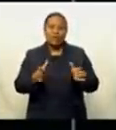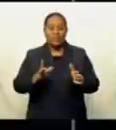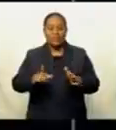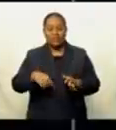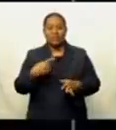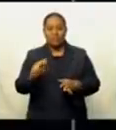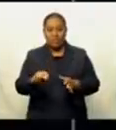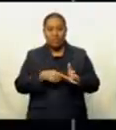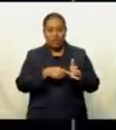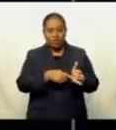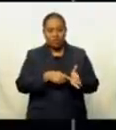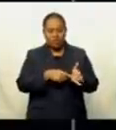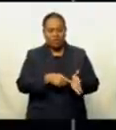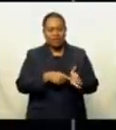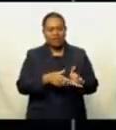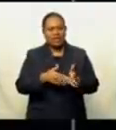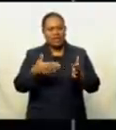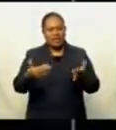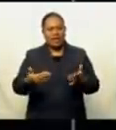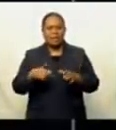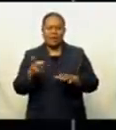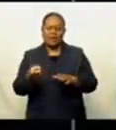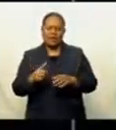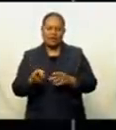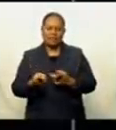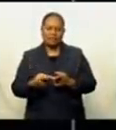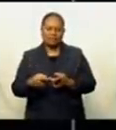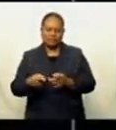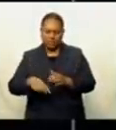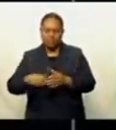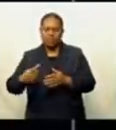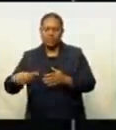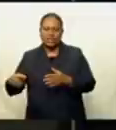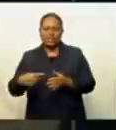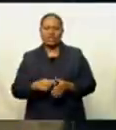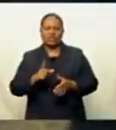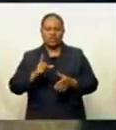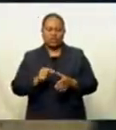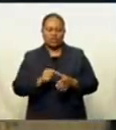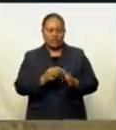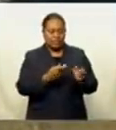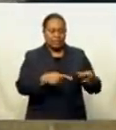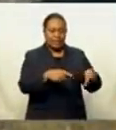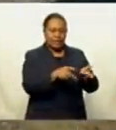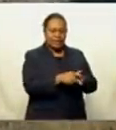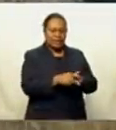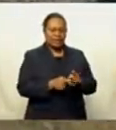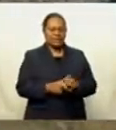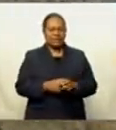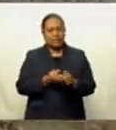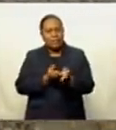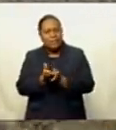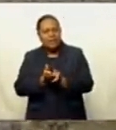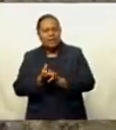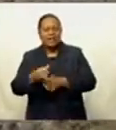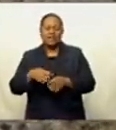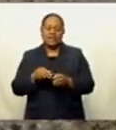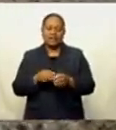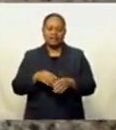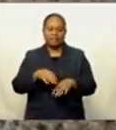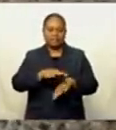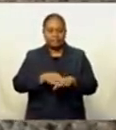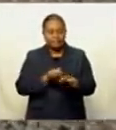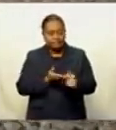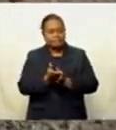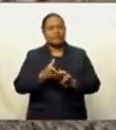the VMAT facility will continue to provide support for the next few days. The facility was providing medical services after the Lutoka